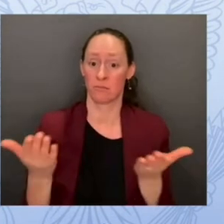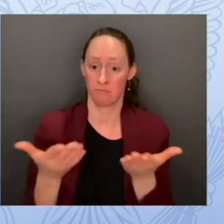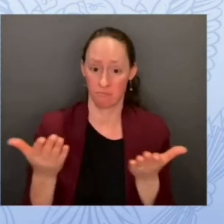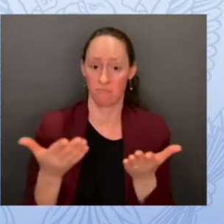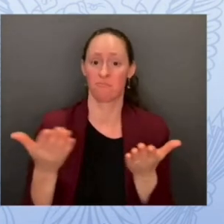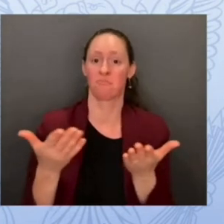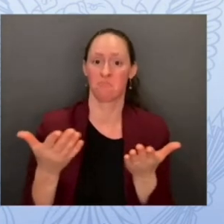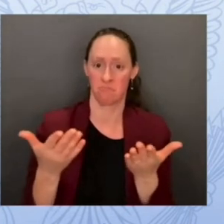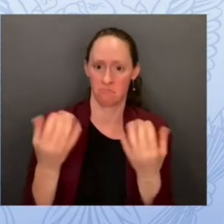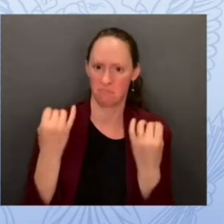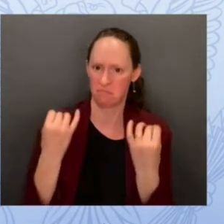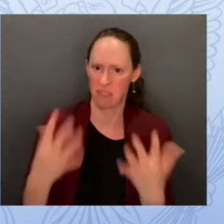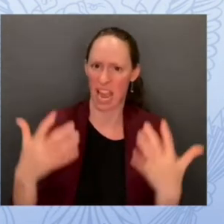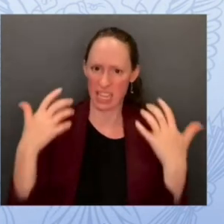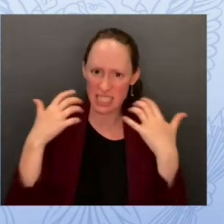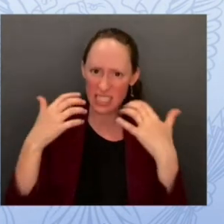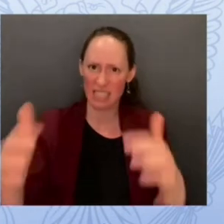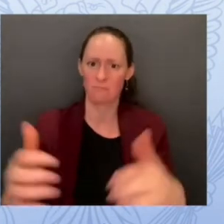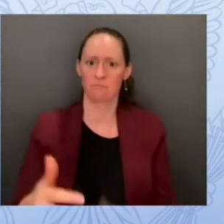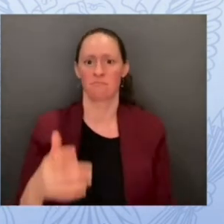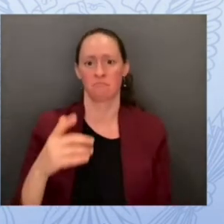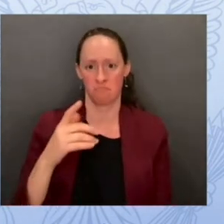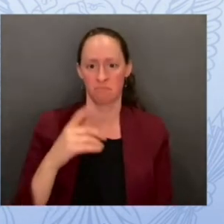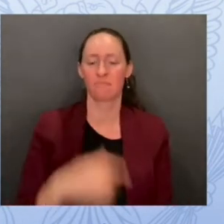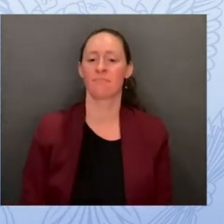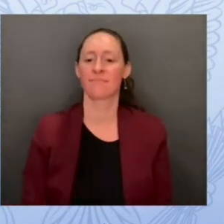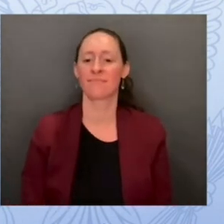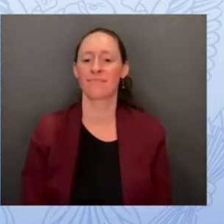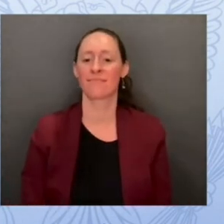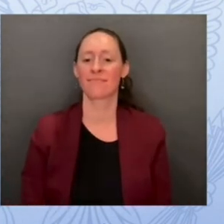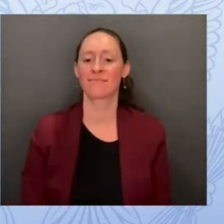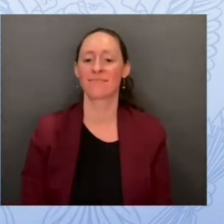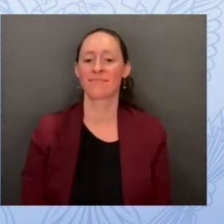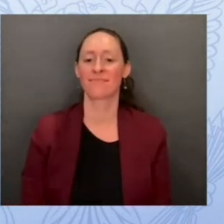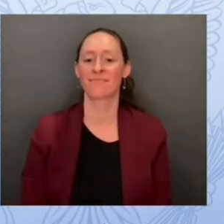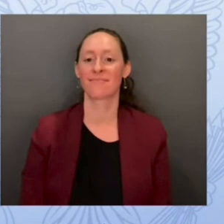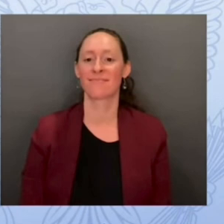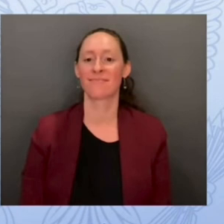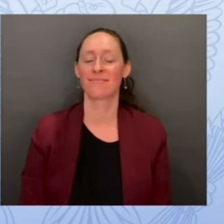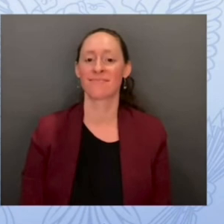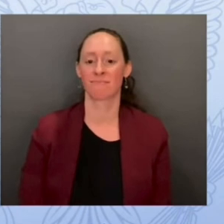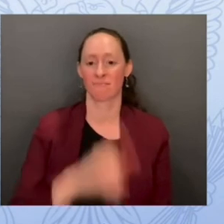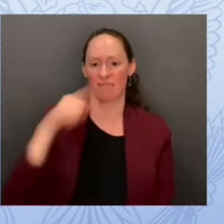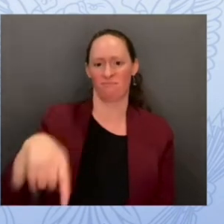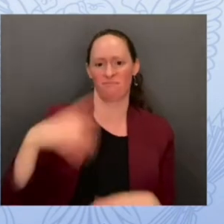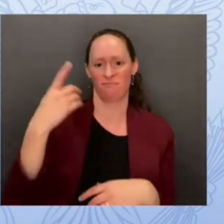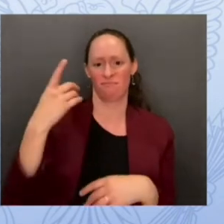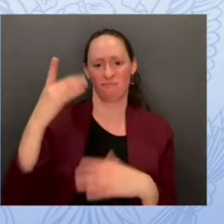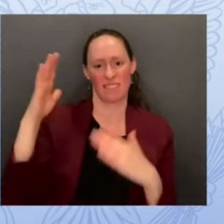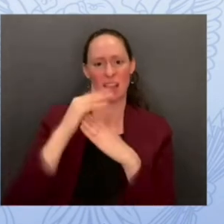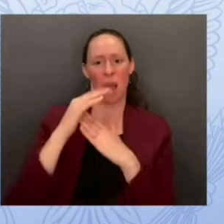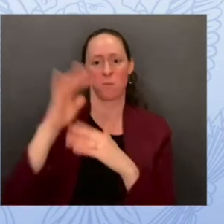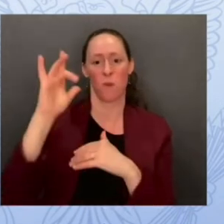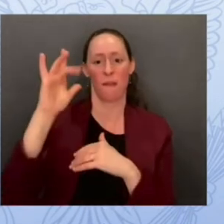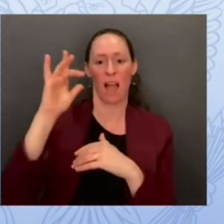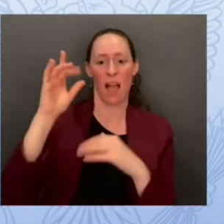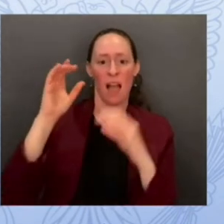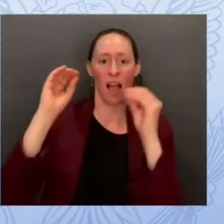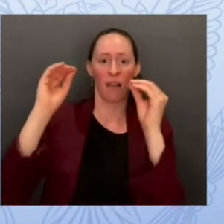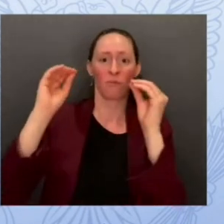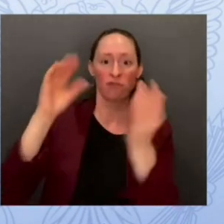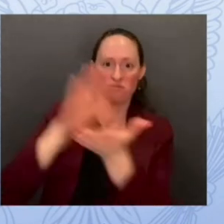what's exciting about is that we really take security as one of our top priorities with very dedicated investment